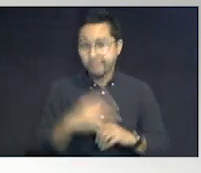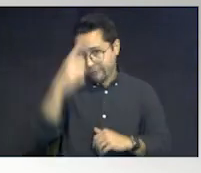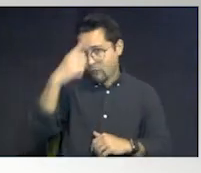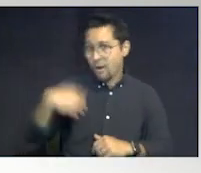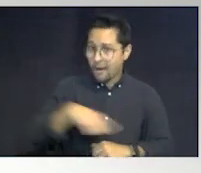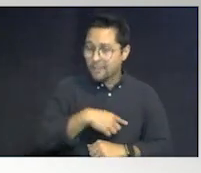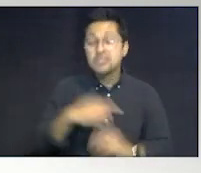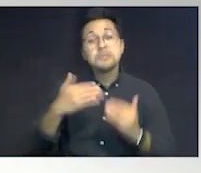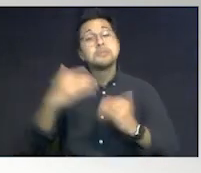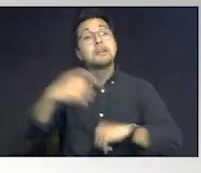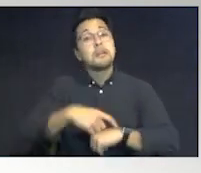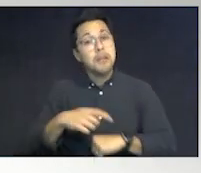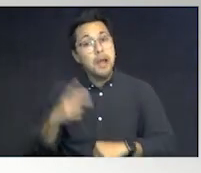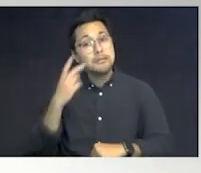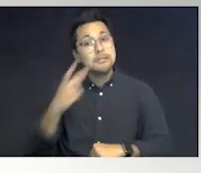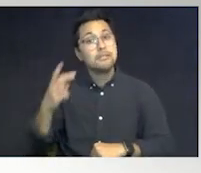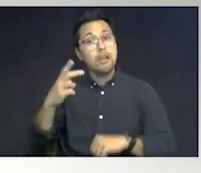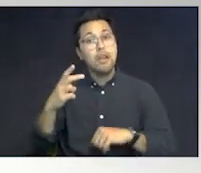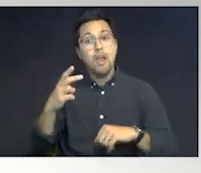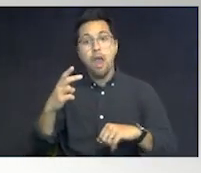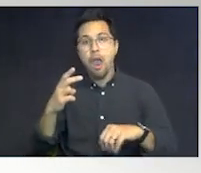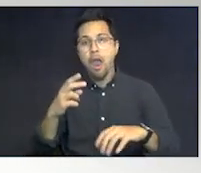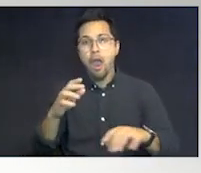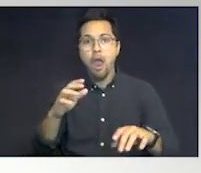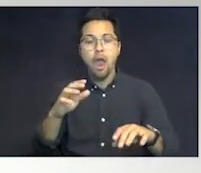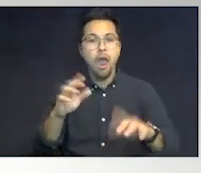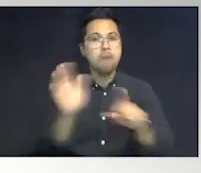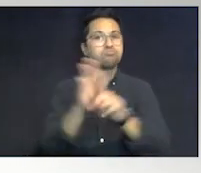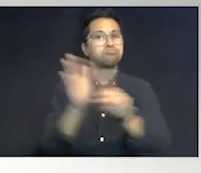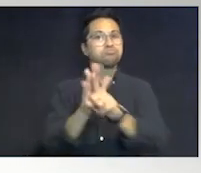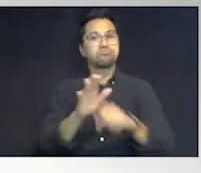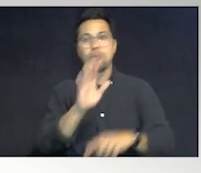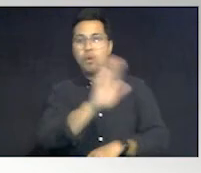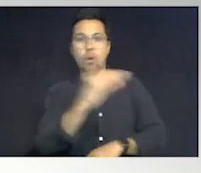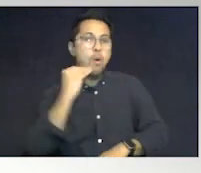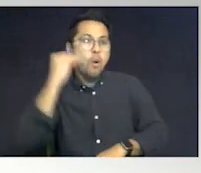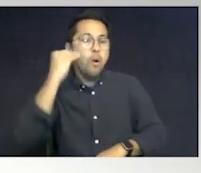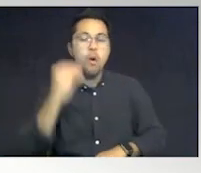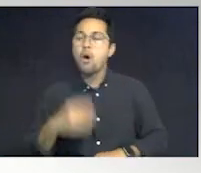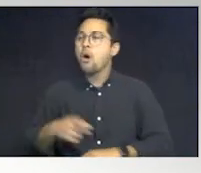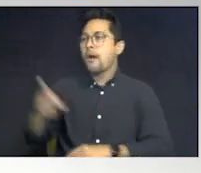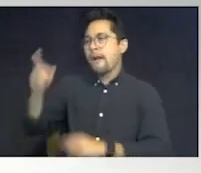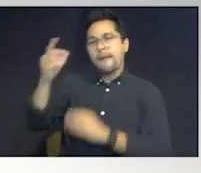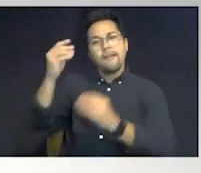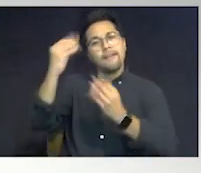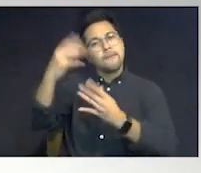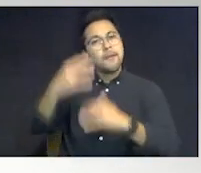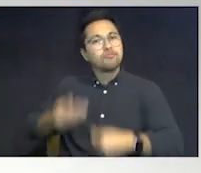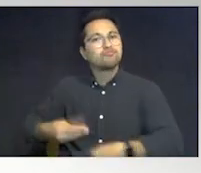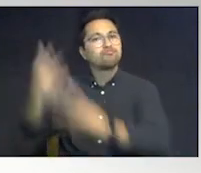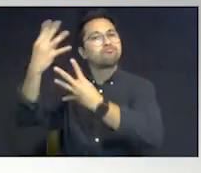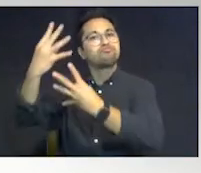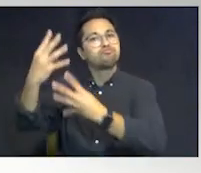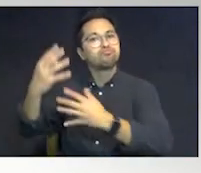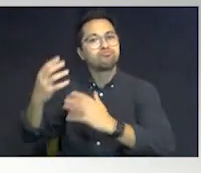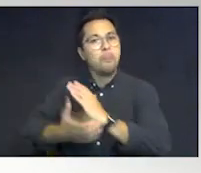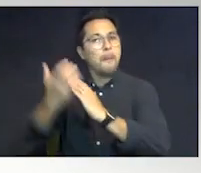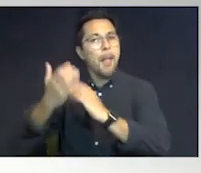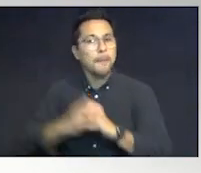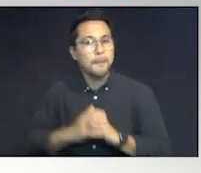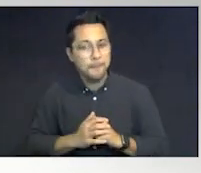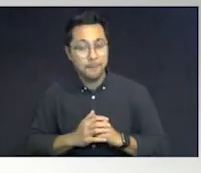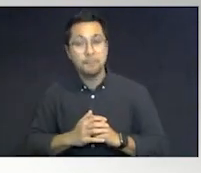us. So next time that there's a call for service at your home, that information already comes preloaded to the officer.